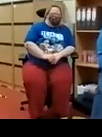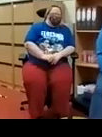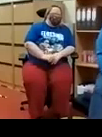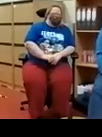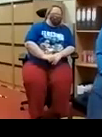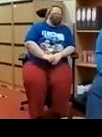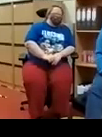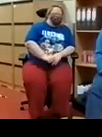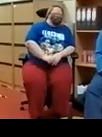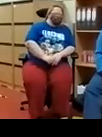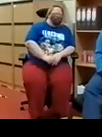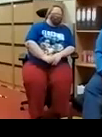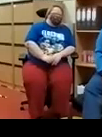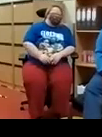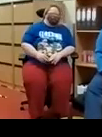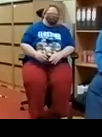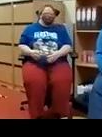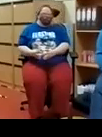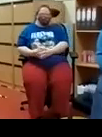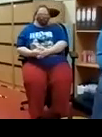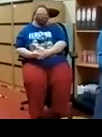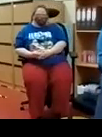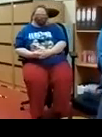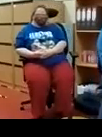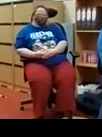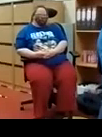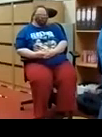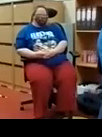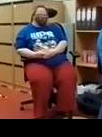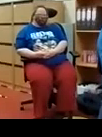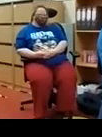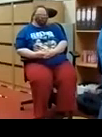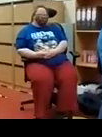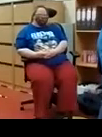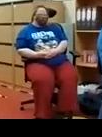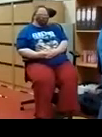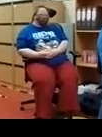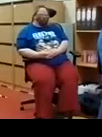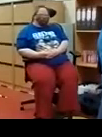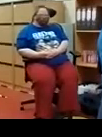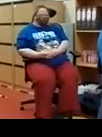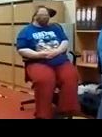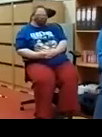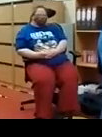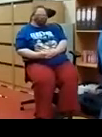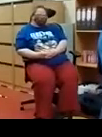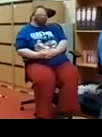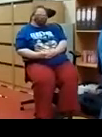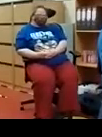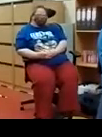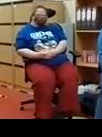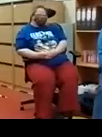enjoy every day and just love with it and enjoy the best